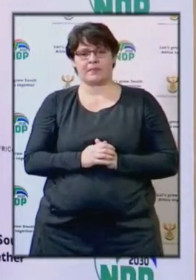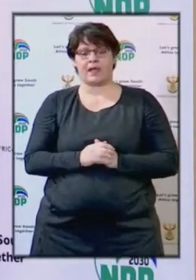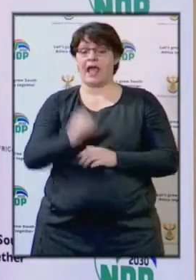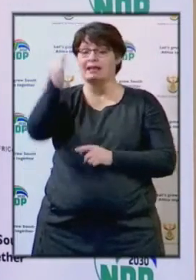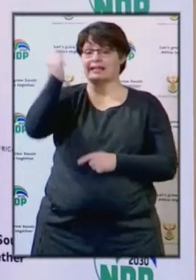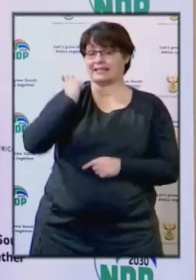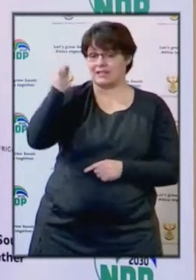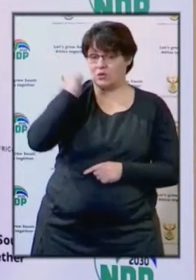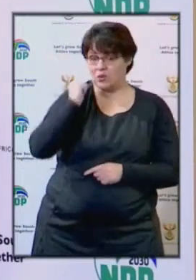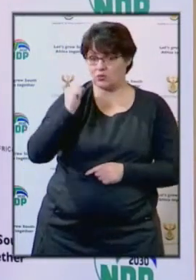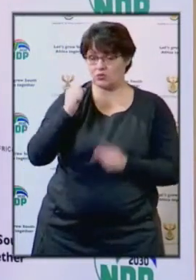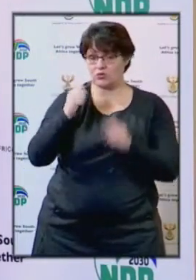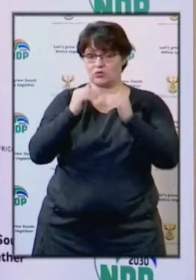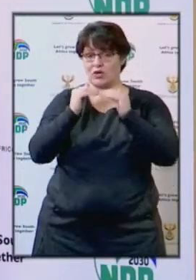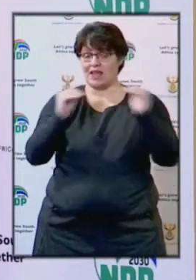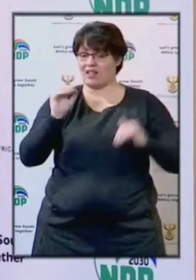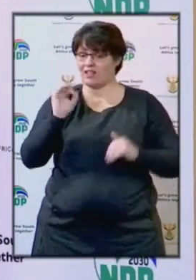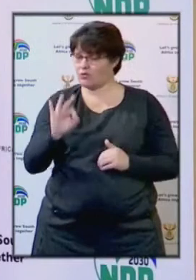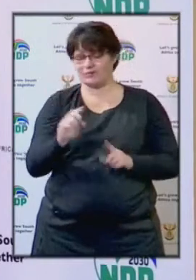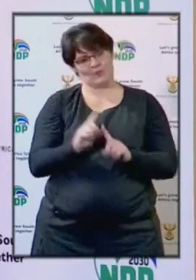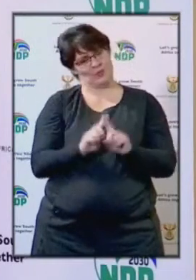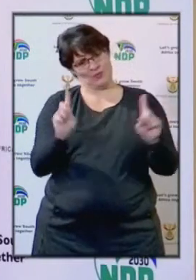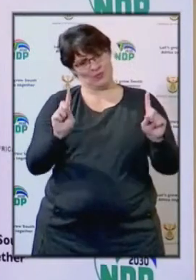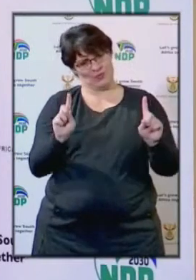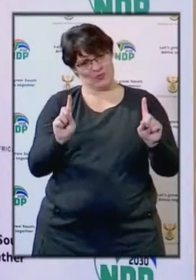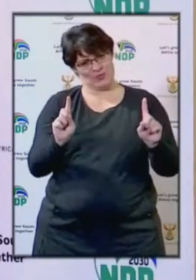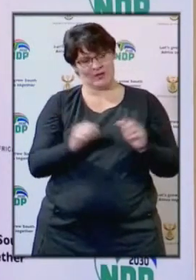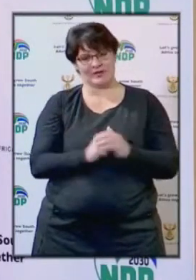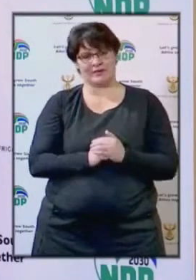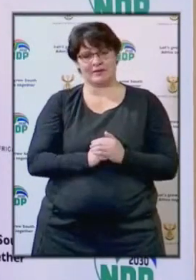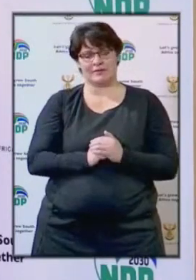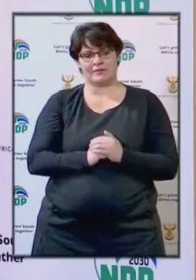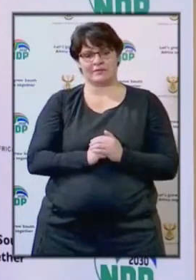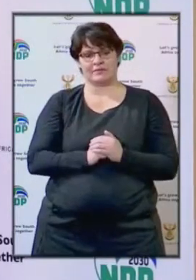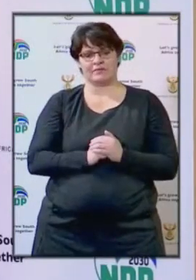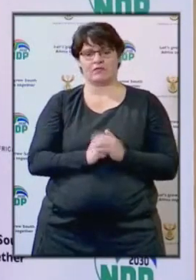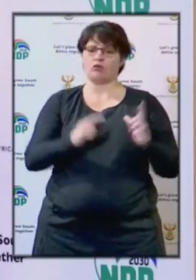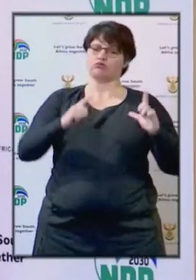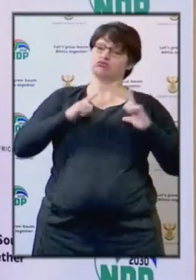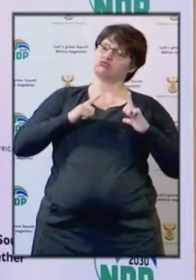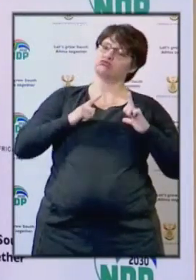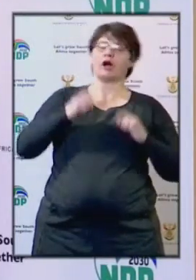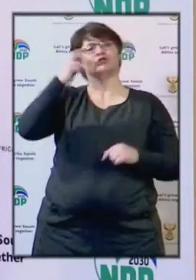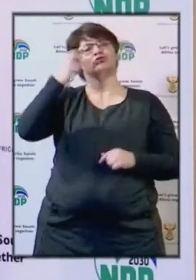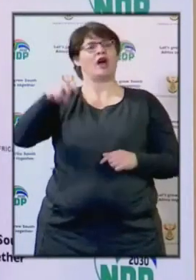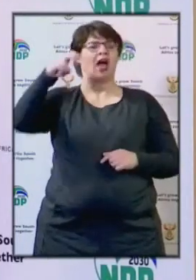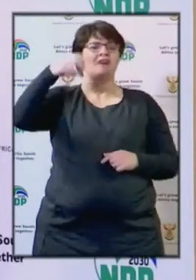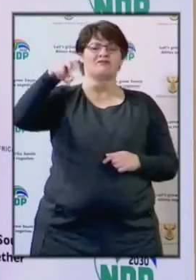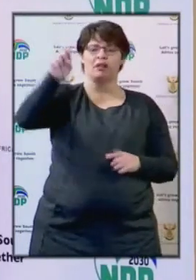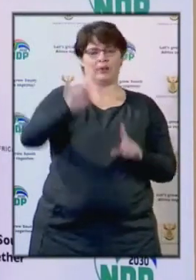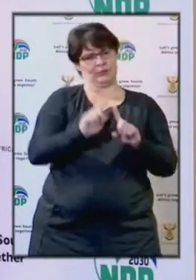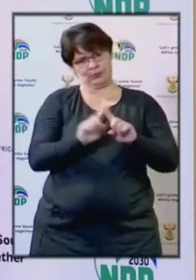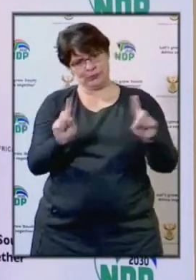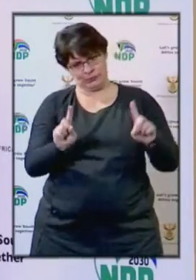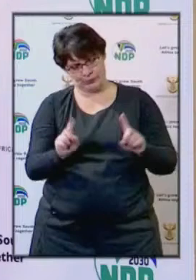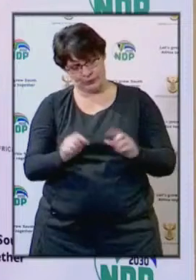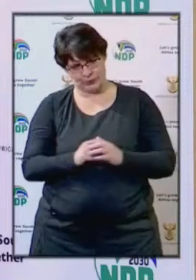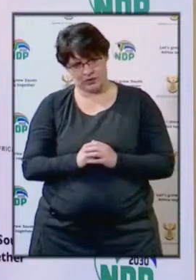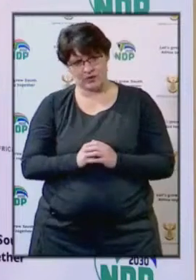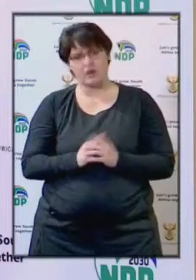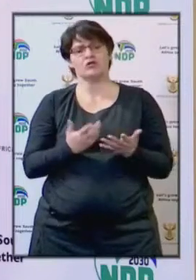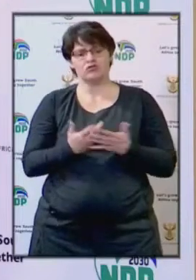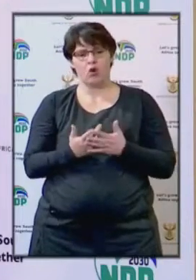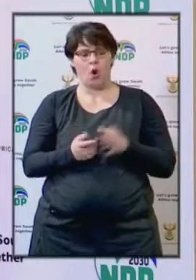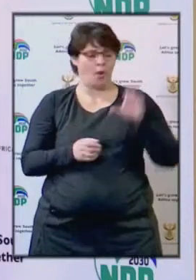Casinos at Level 3 are not yet permitted. Leisure travel, as I said, is not permitted. So